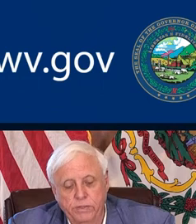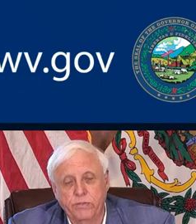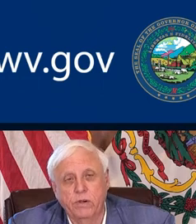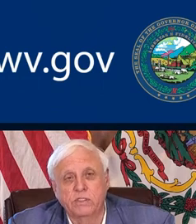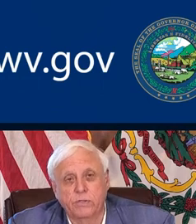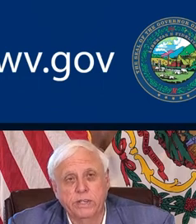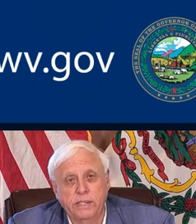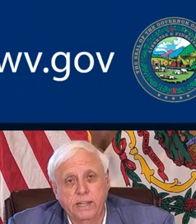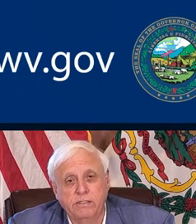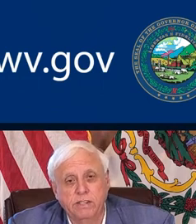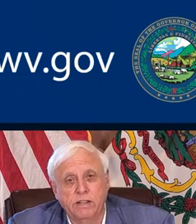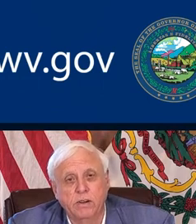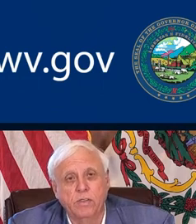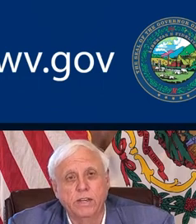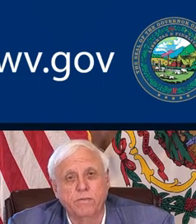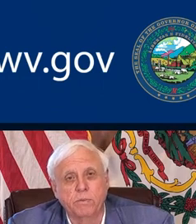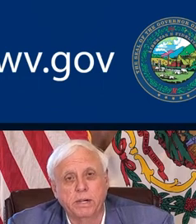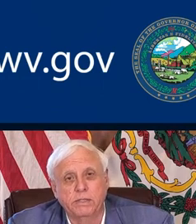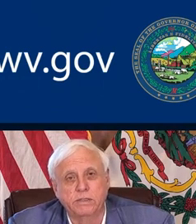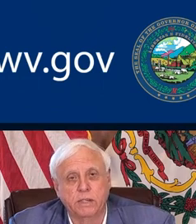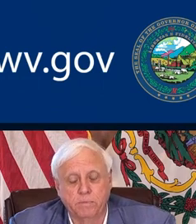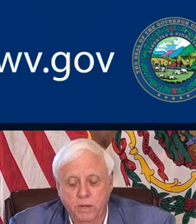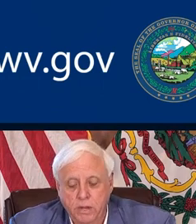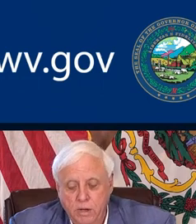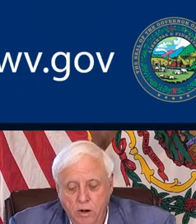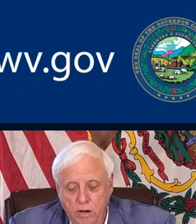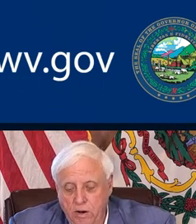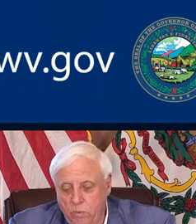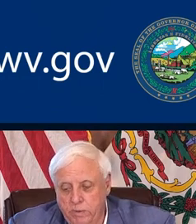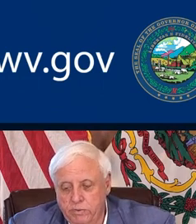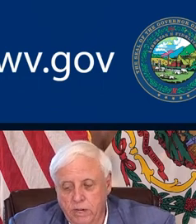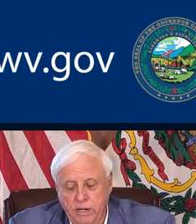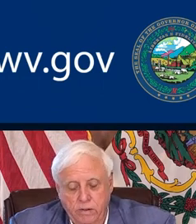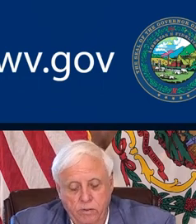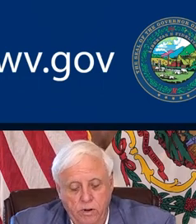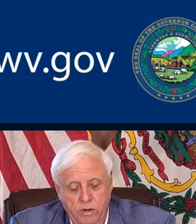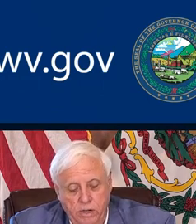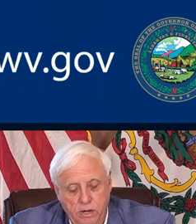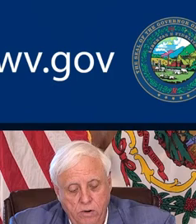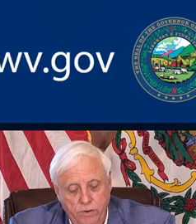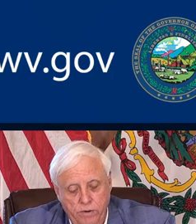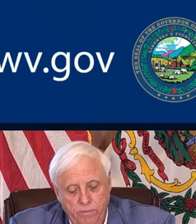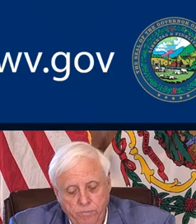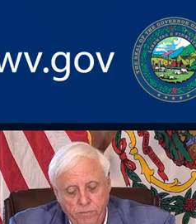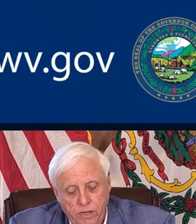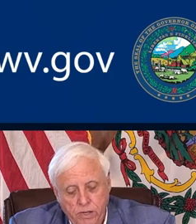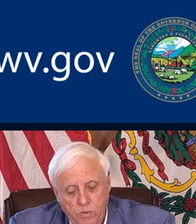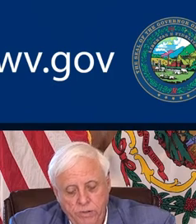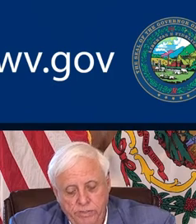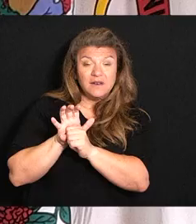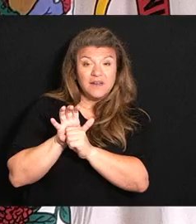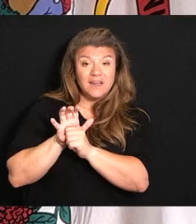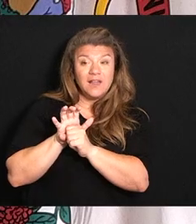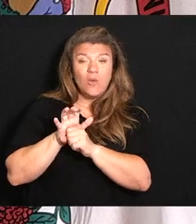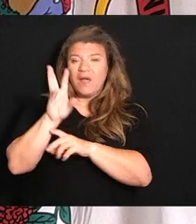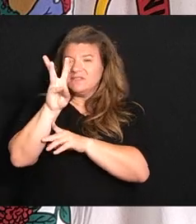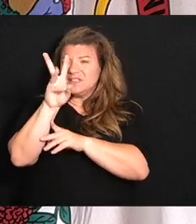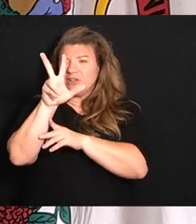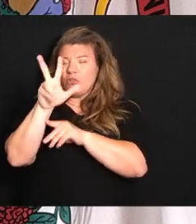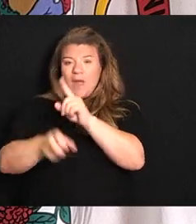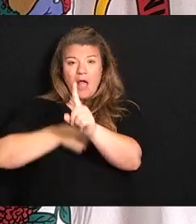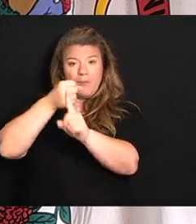stuff as far as free testing and all the information's up on our website in regard to COVID. We have 63